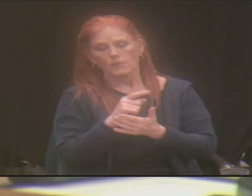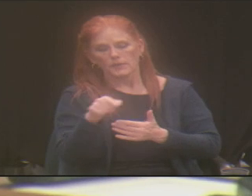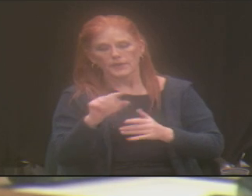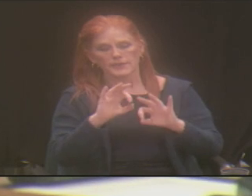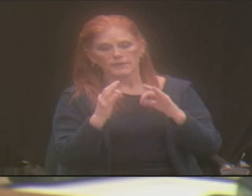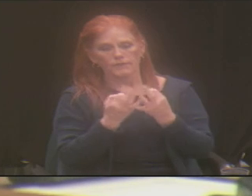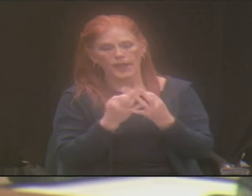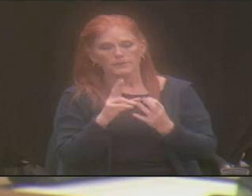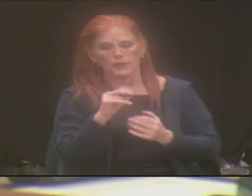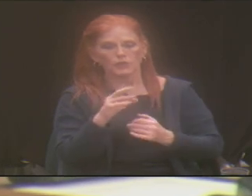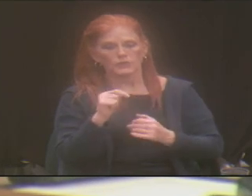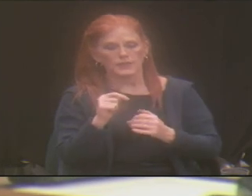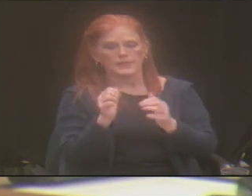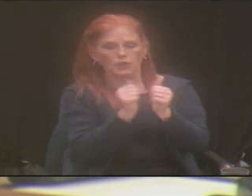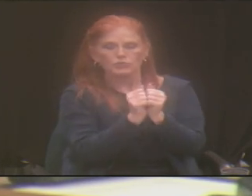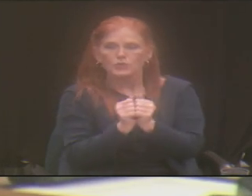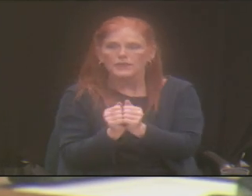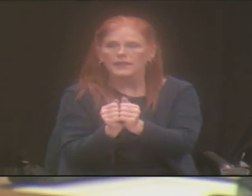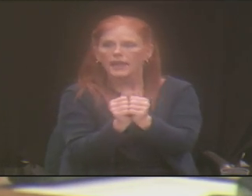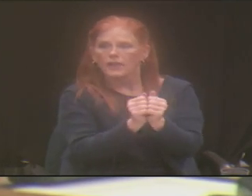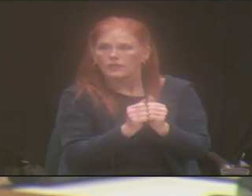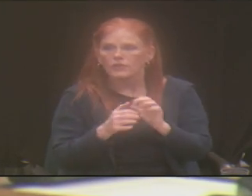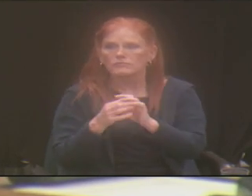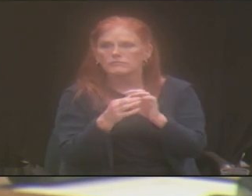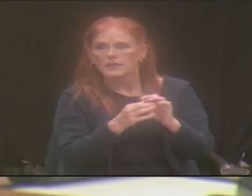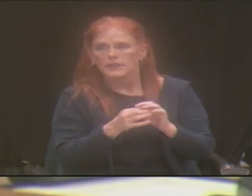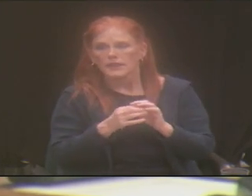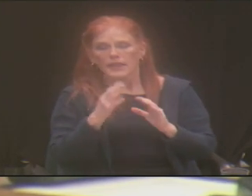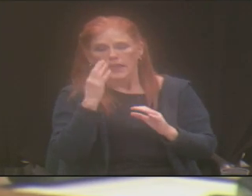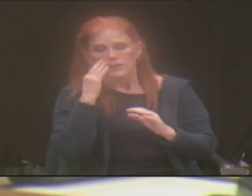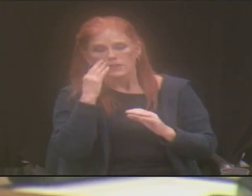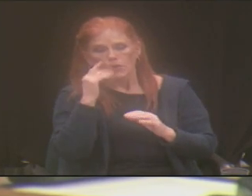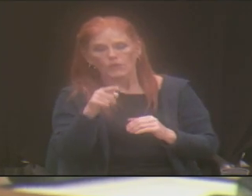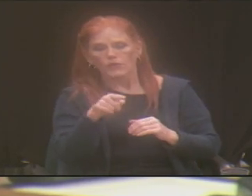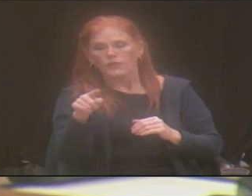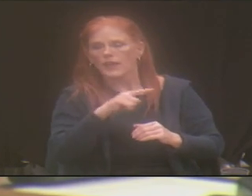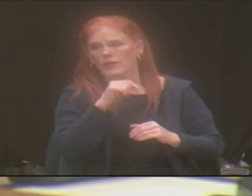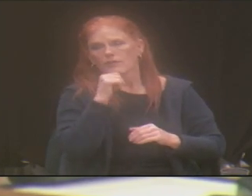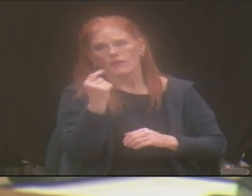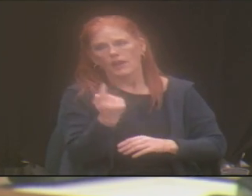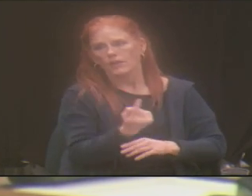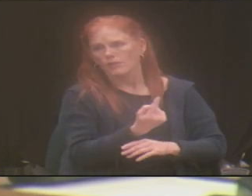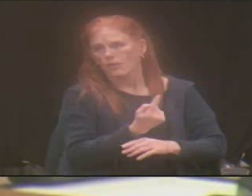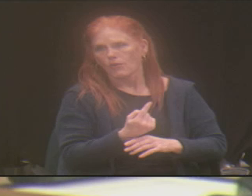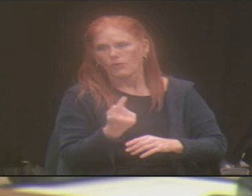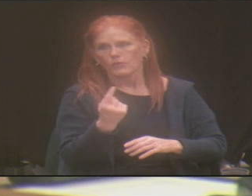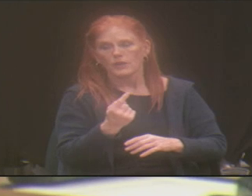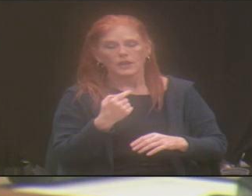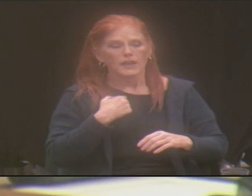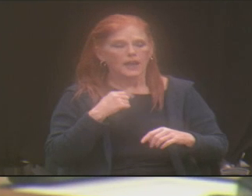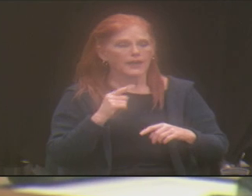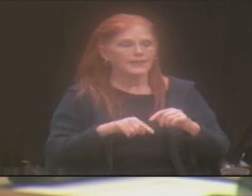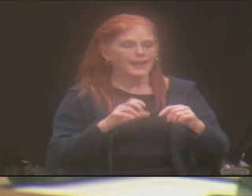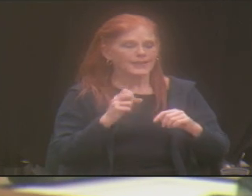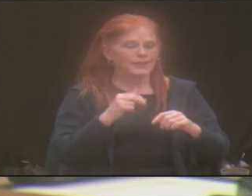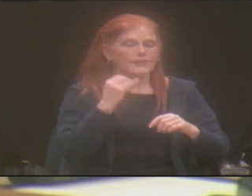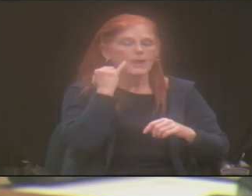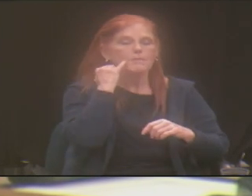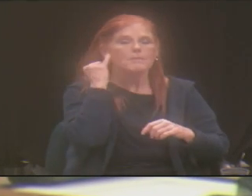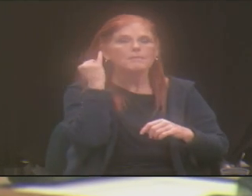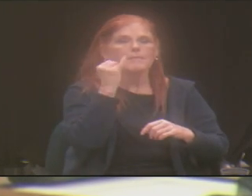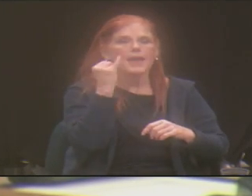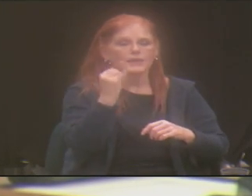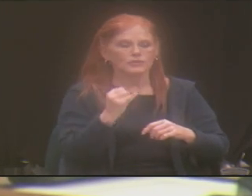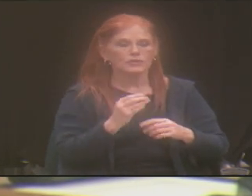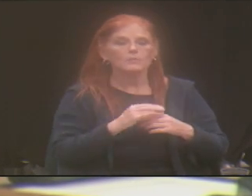units afloat and together and for them to know that they are not alone. I can't even imagine what it would be like to be